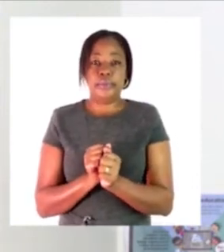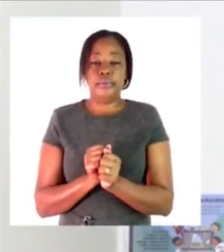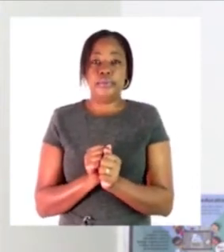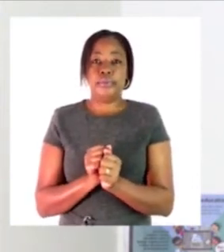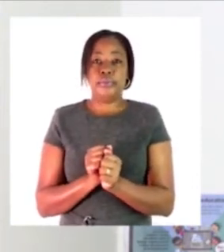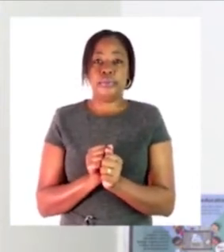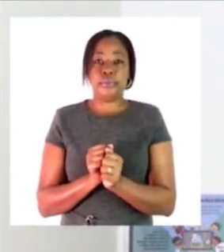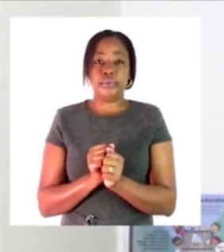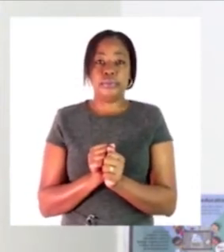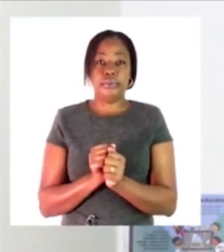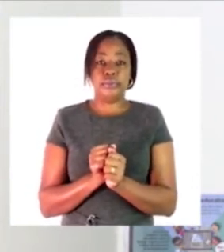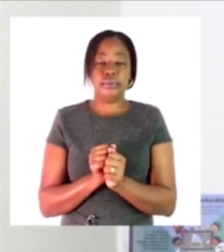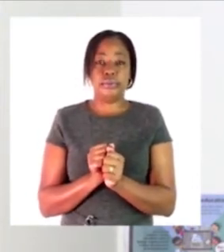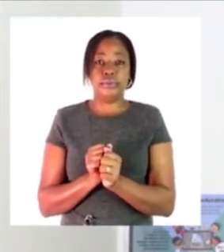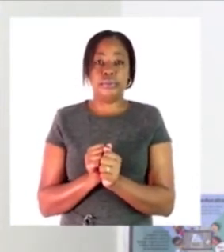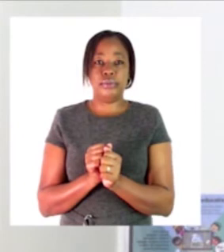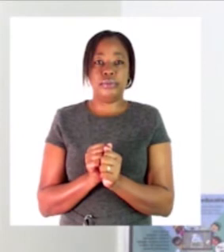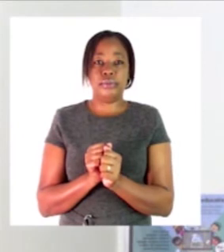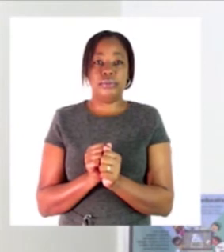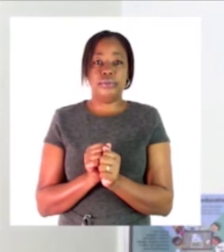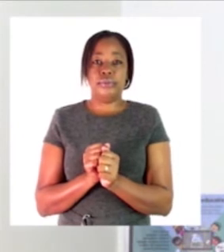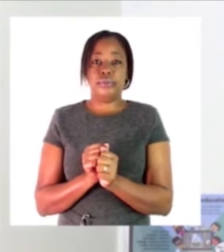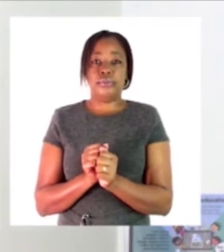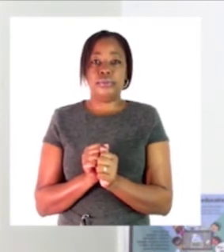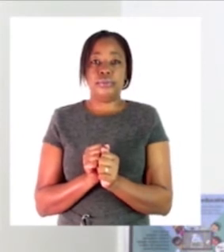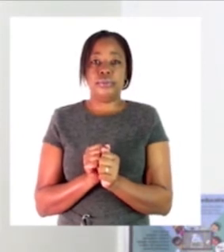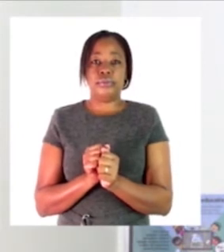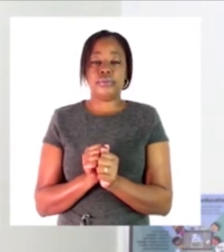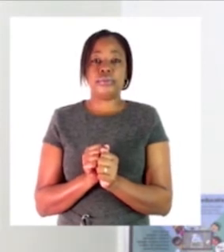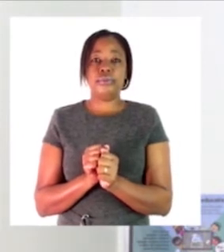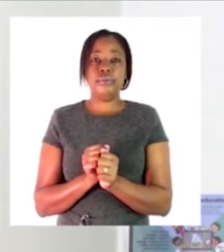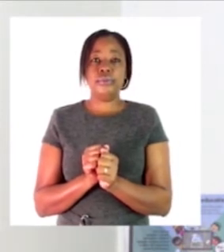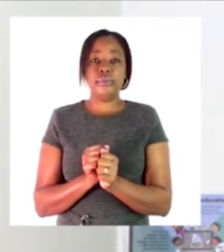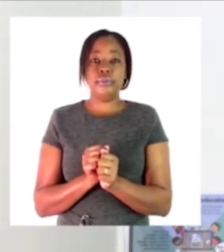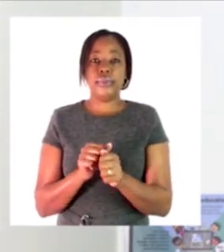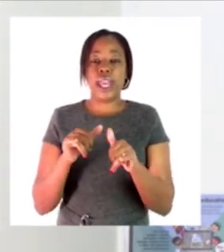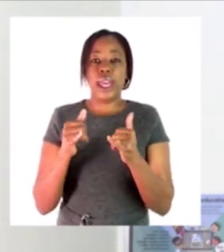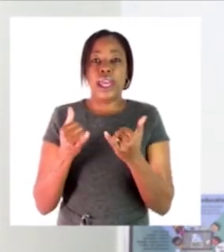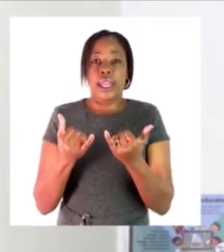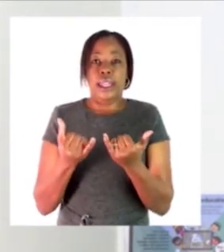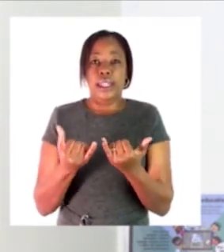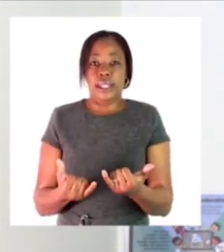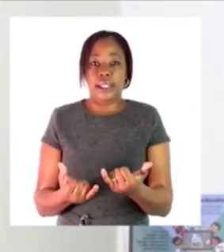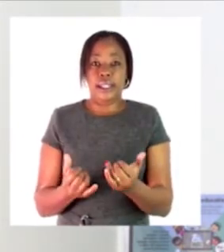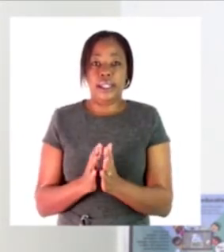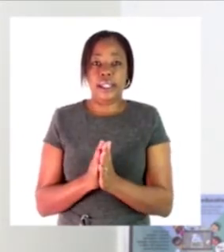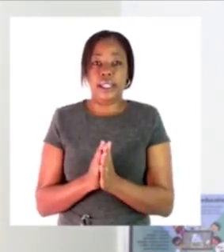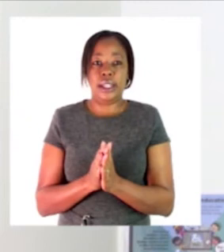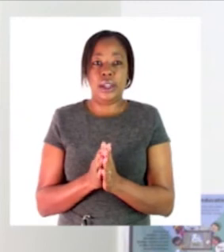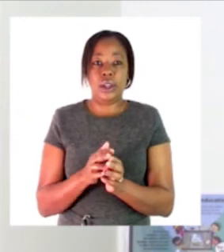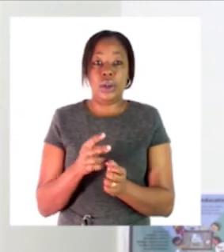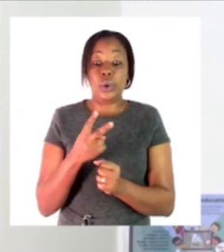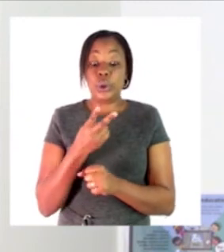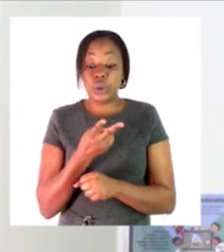brim then that is what we call full all right so when you check on these cups or the